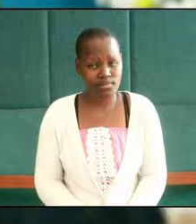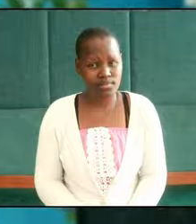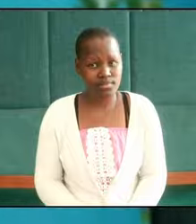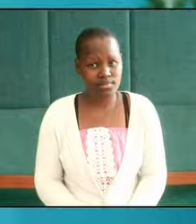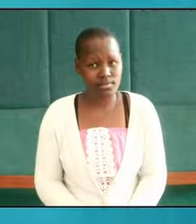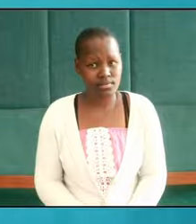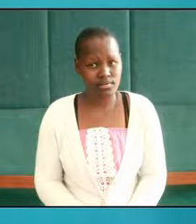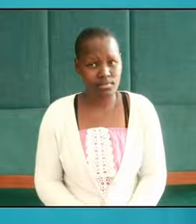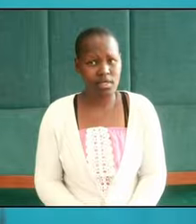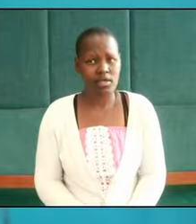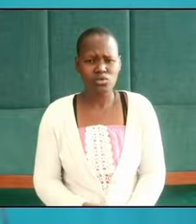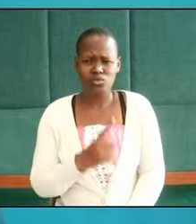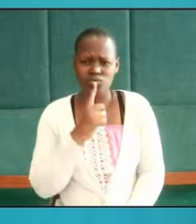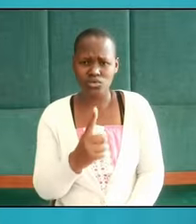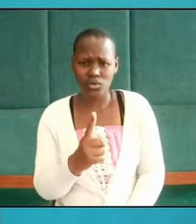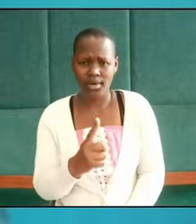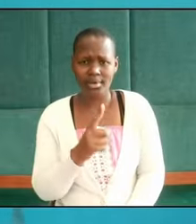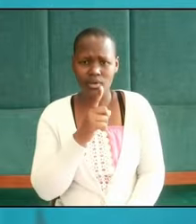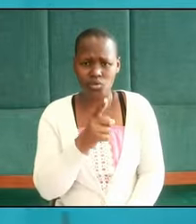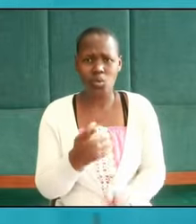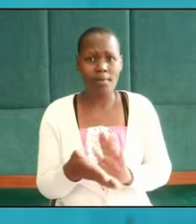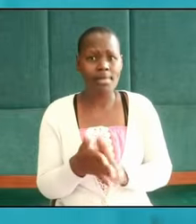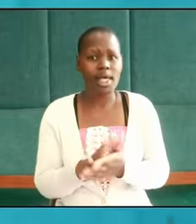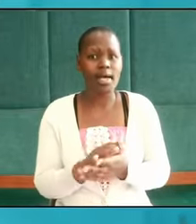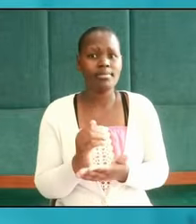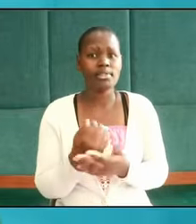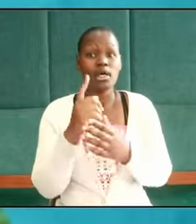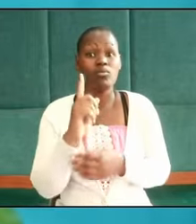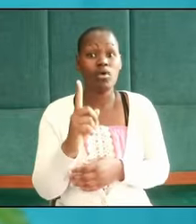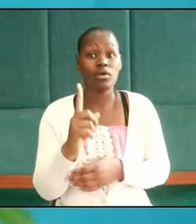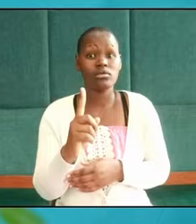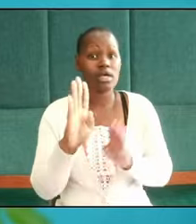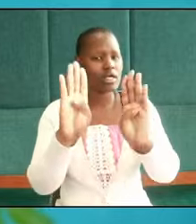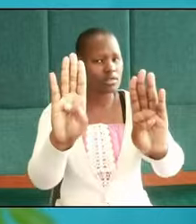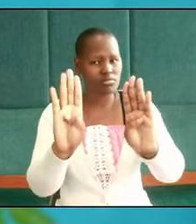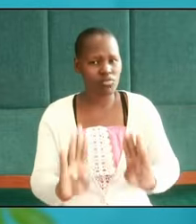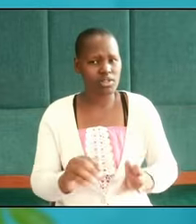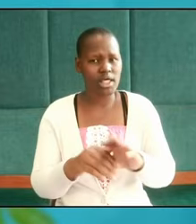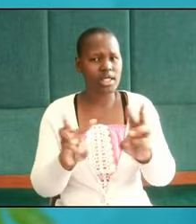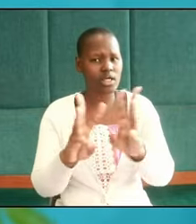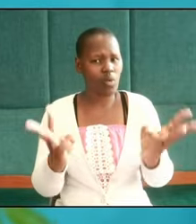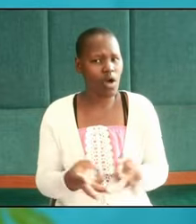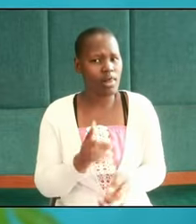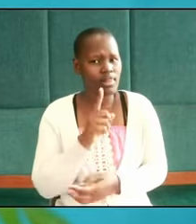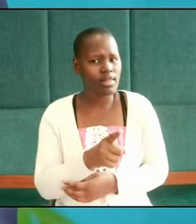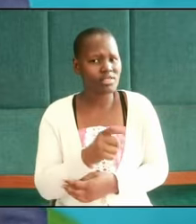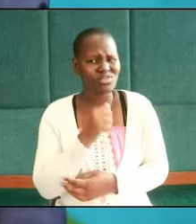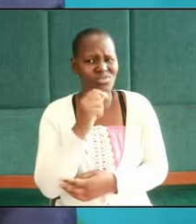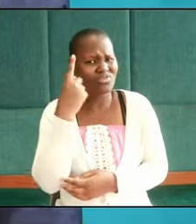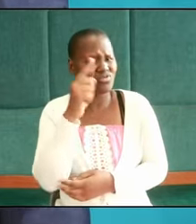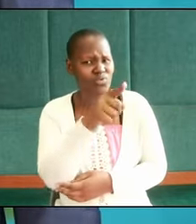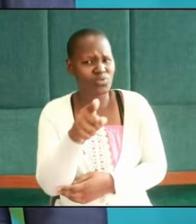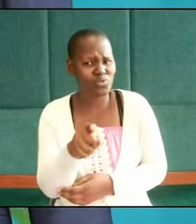made sure that you become someone of substance in this world not for